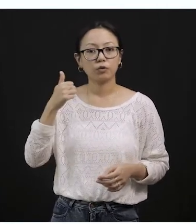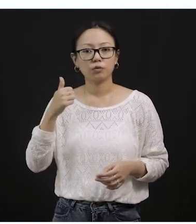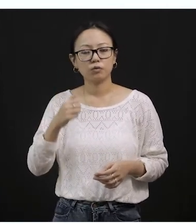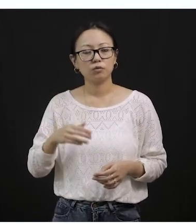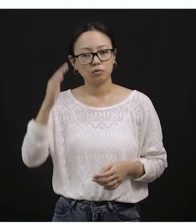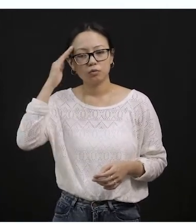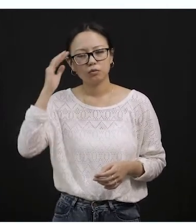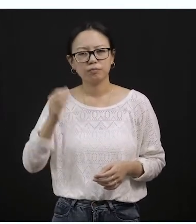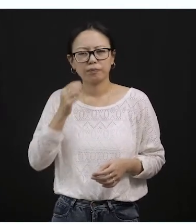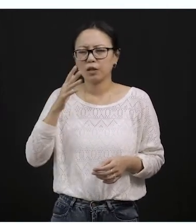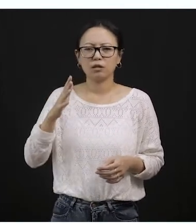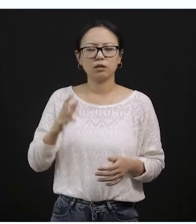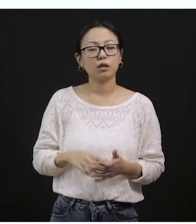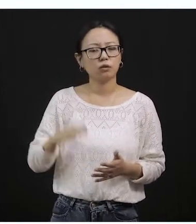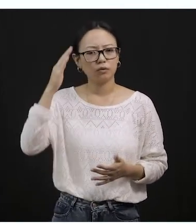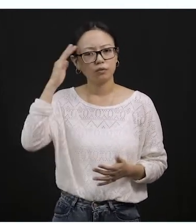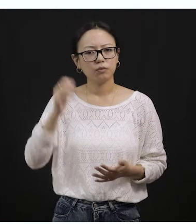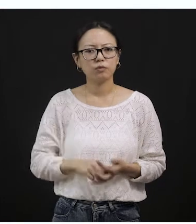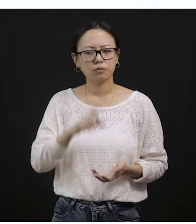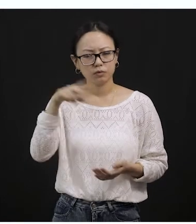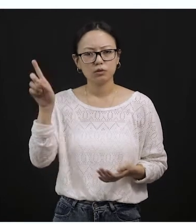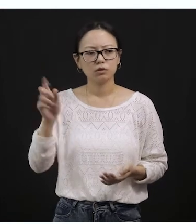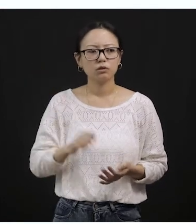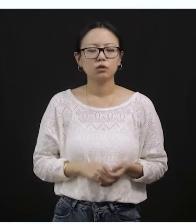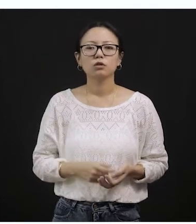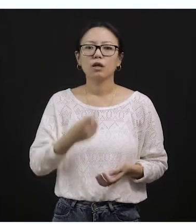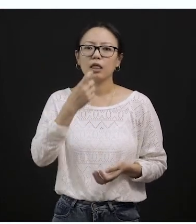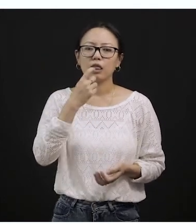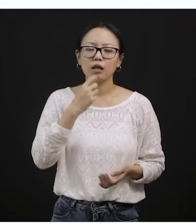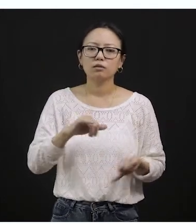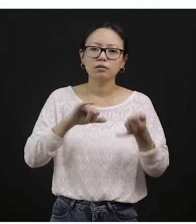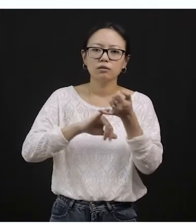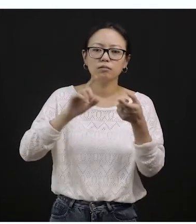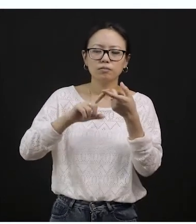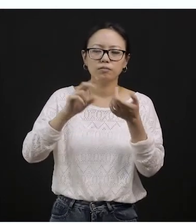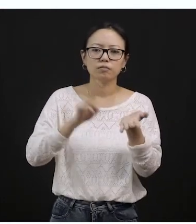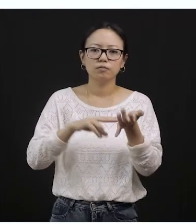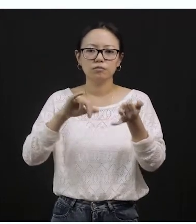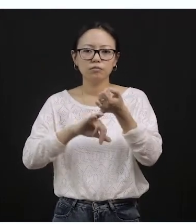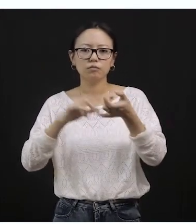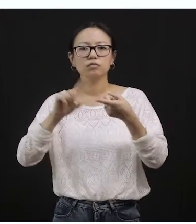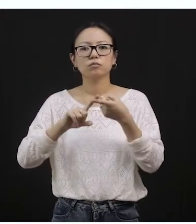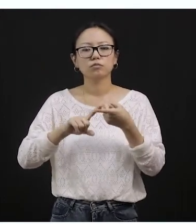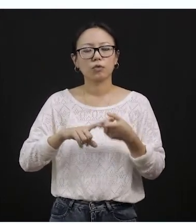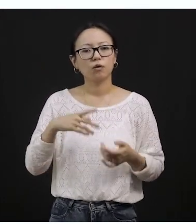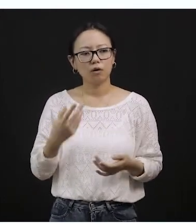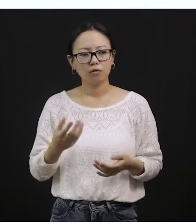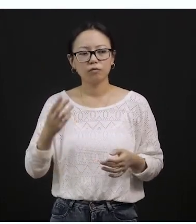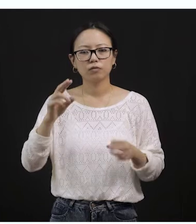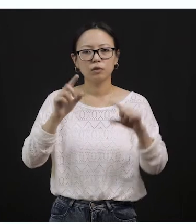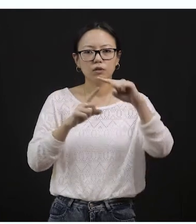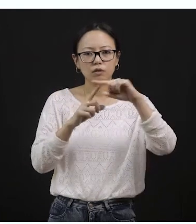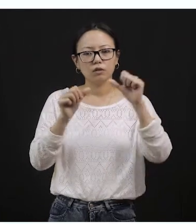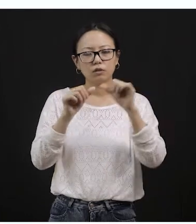So our tongue is the sense of taste. T-A-S-T-E, taste. Finally, our